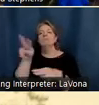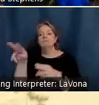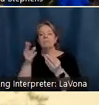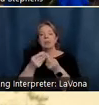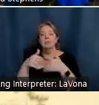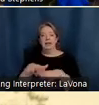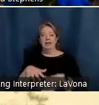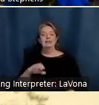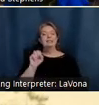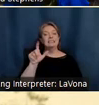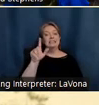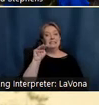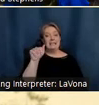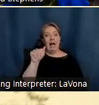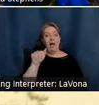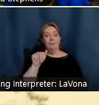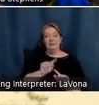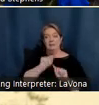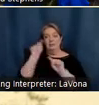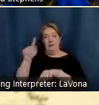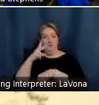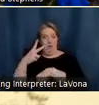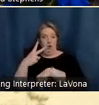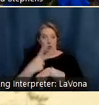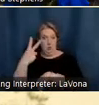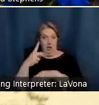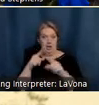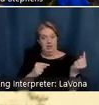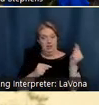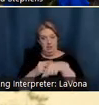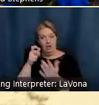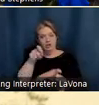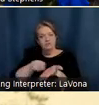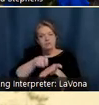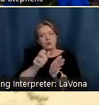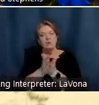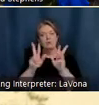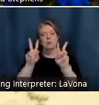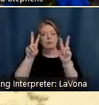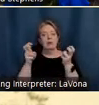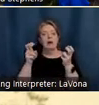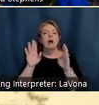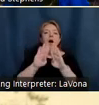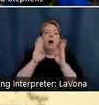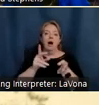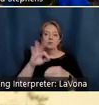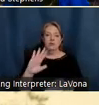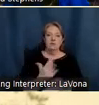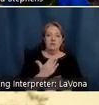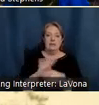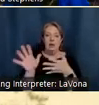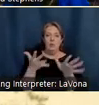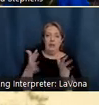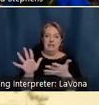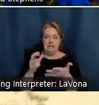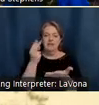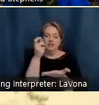two days of travel from Indianapolis to Belmont in her book, The House of the Singing Winds, as an unforgettable